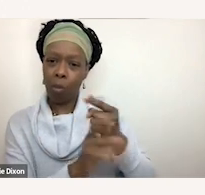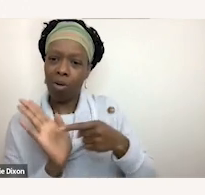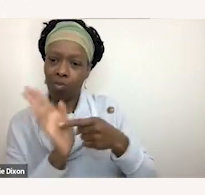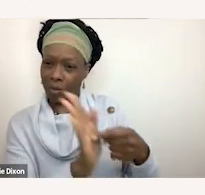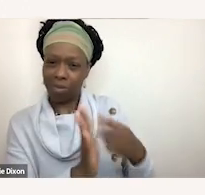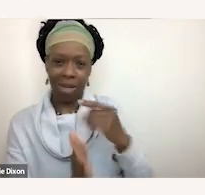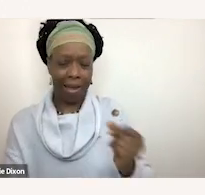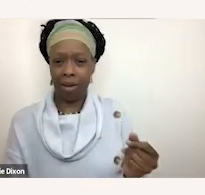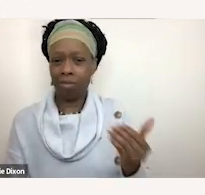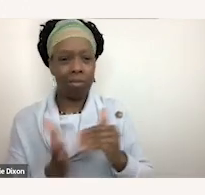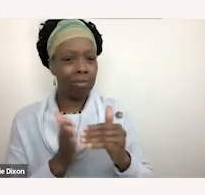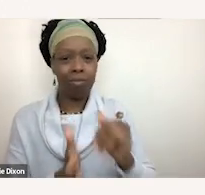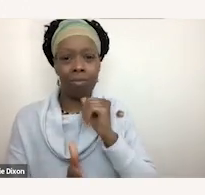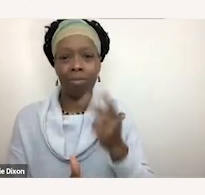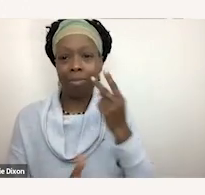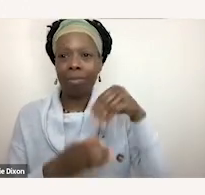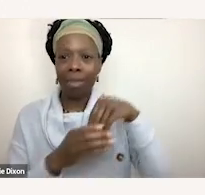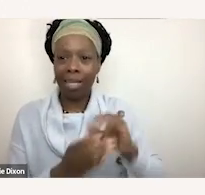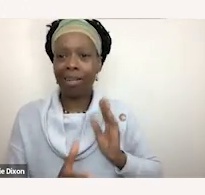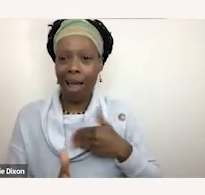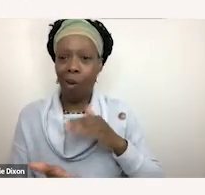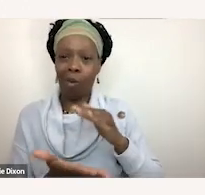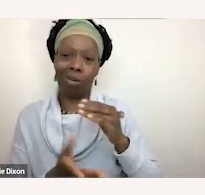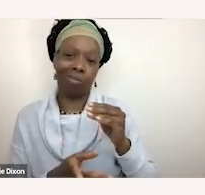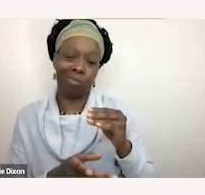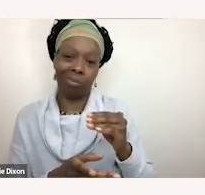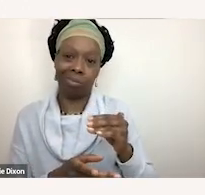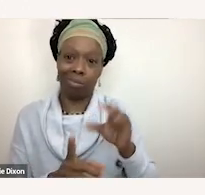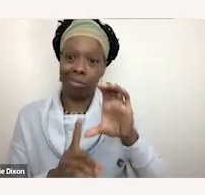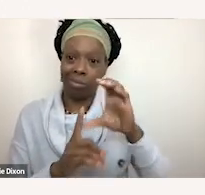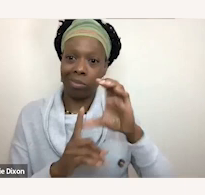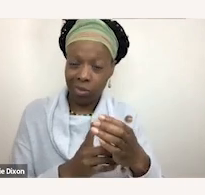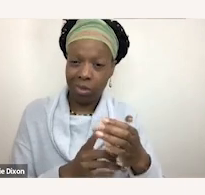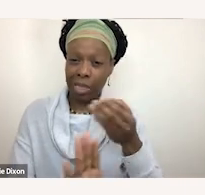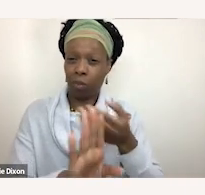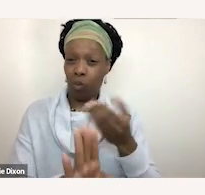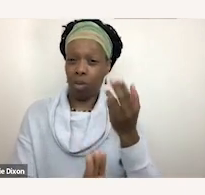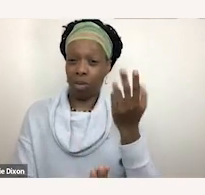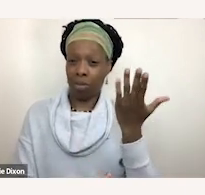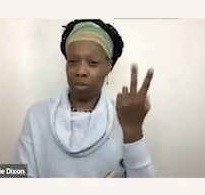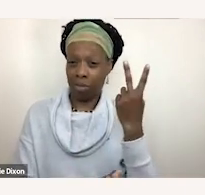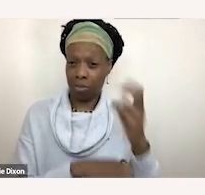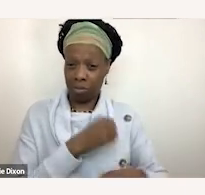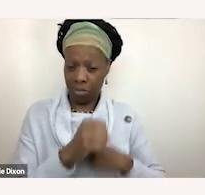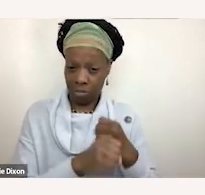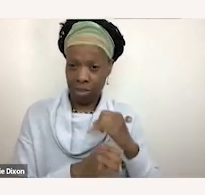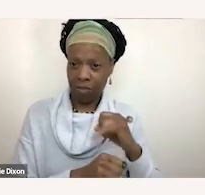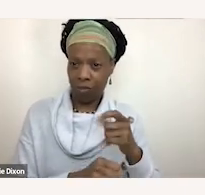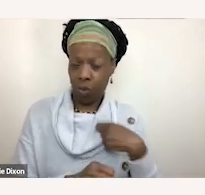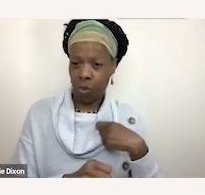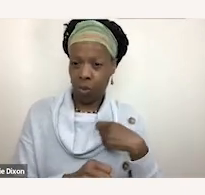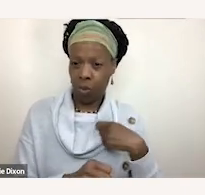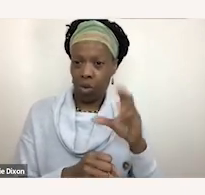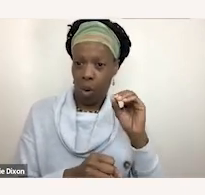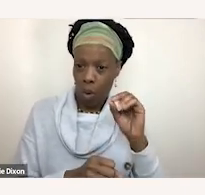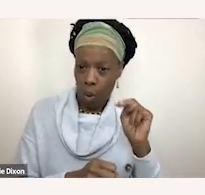haven't seen within pop culture. And, you know, really before probably the last two years, if you turned your TV screen on,